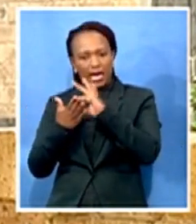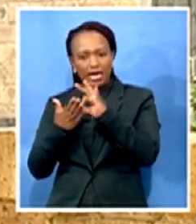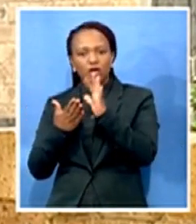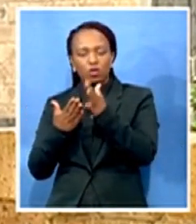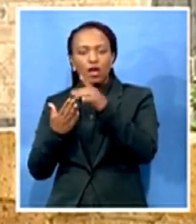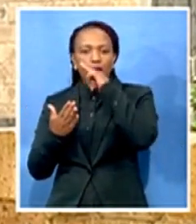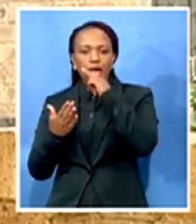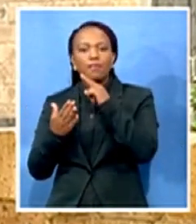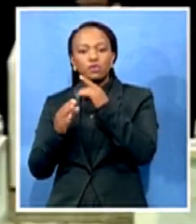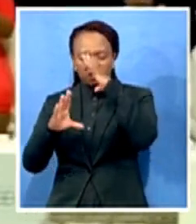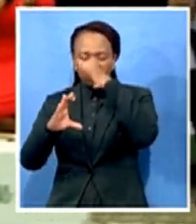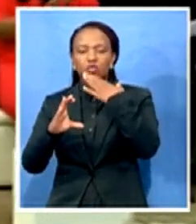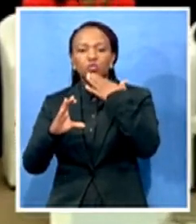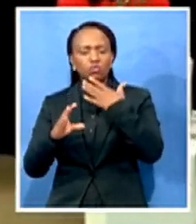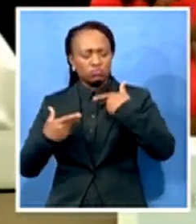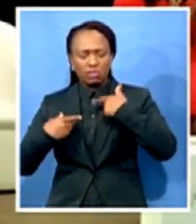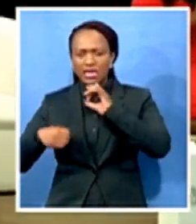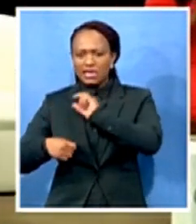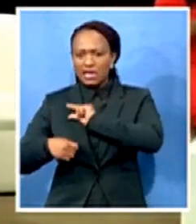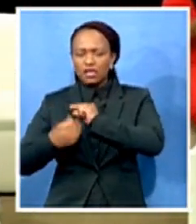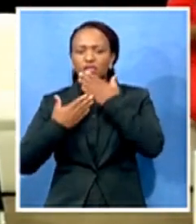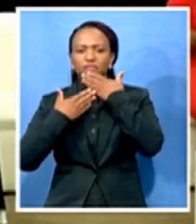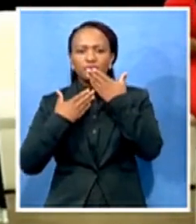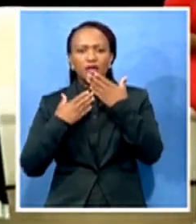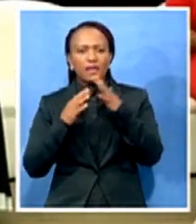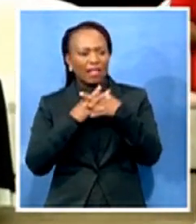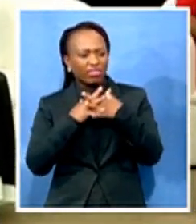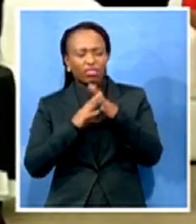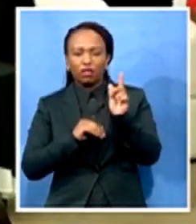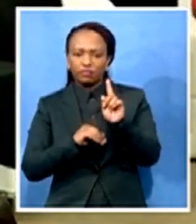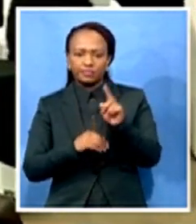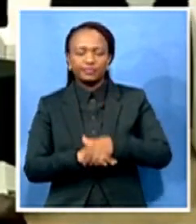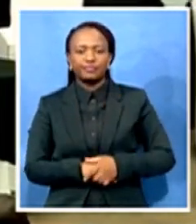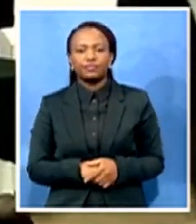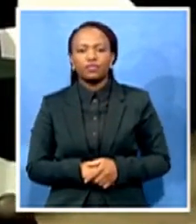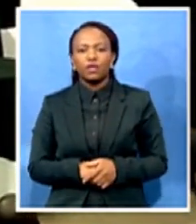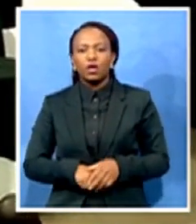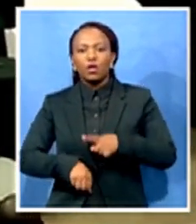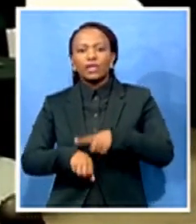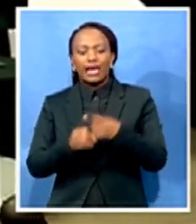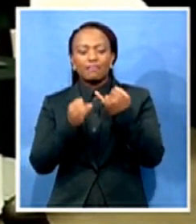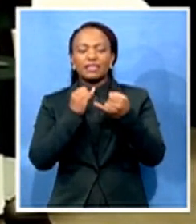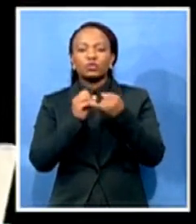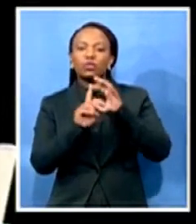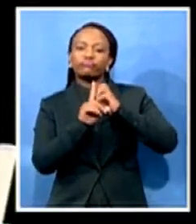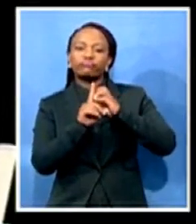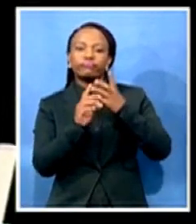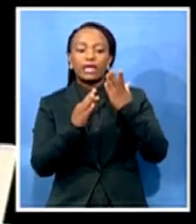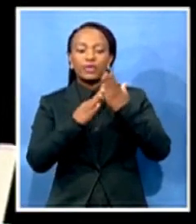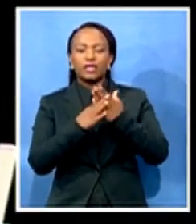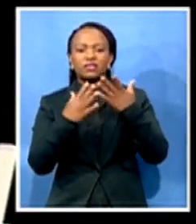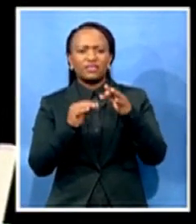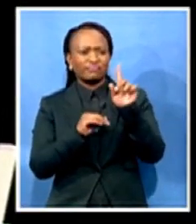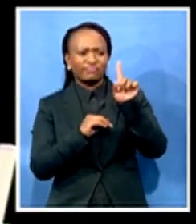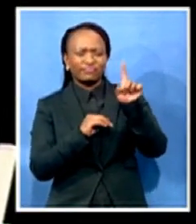He must not have all these distractions. The timing of the sexual harassment case has been questioned by Simanga supporters. He